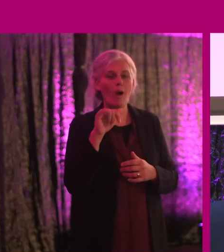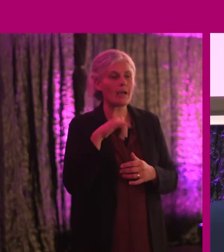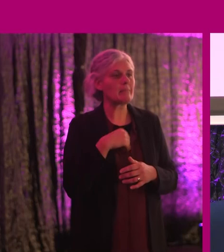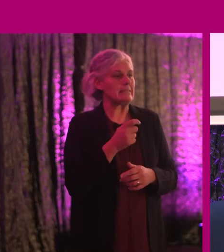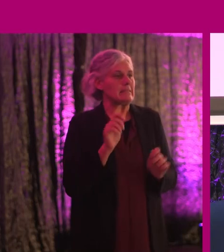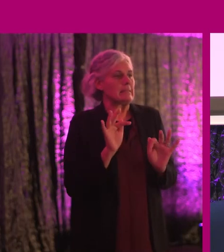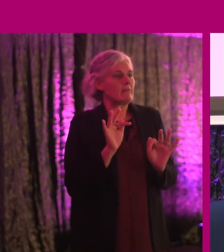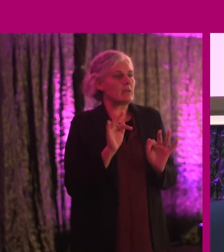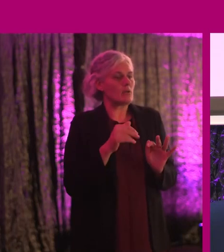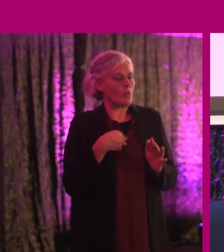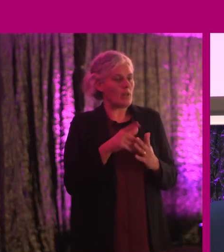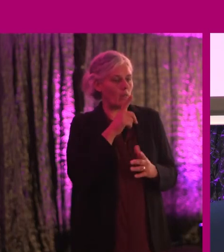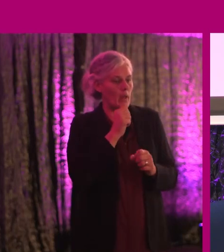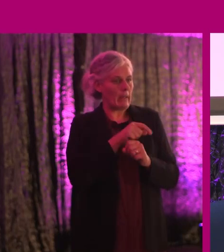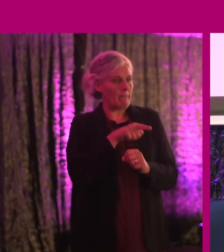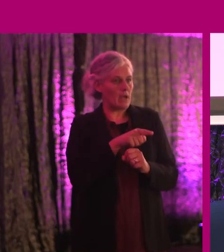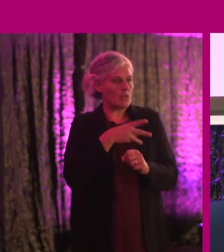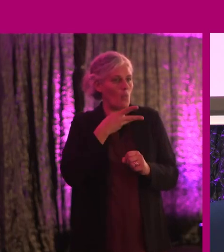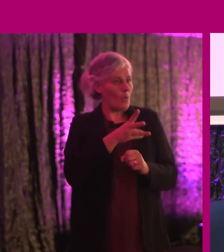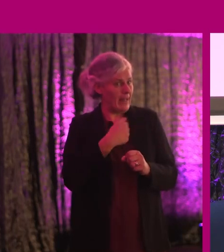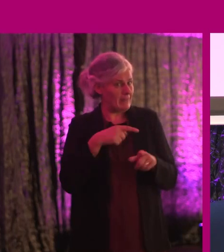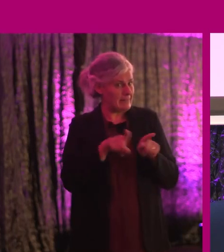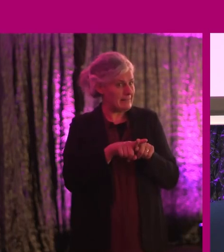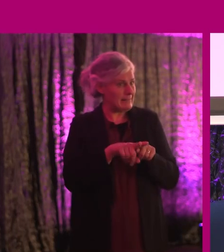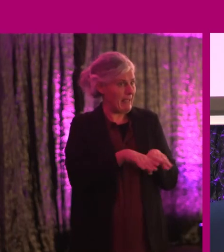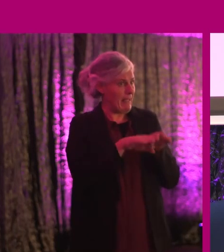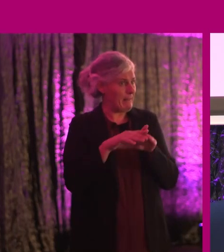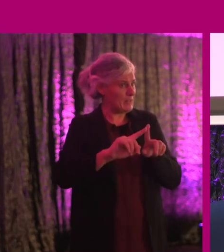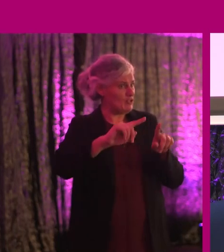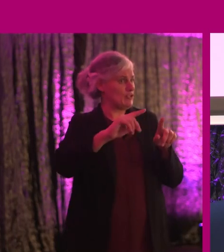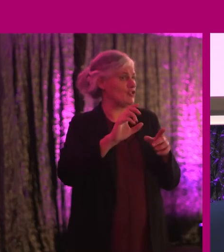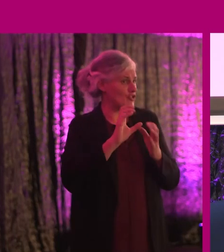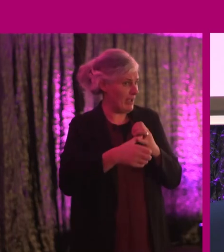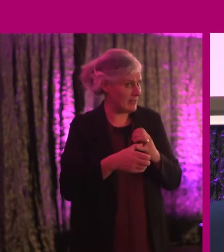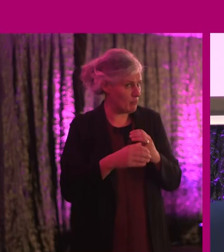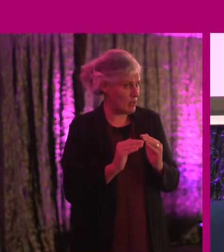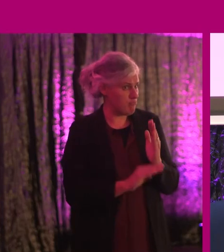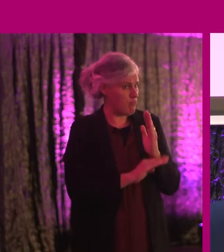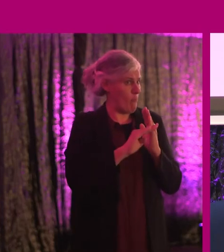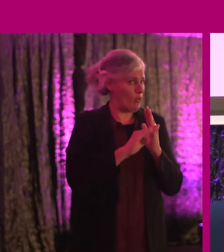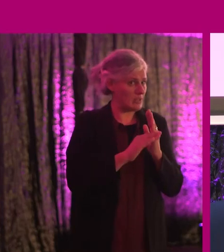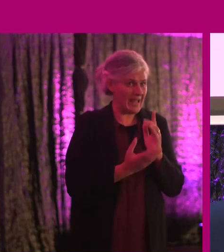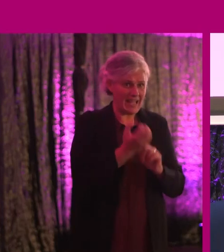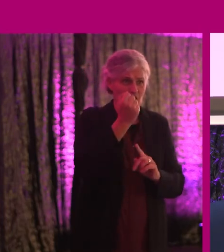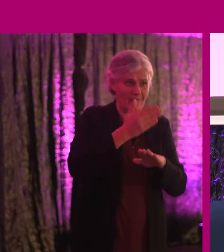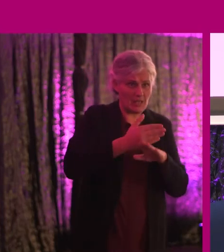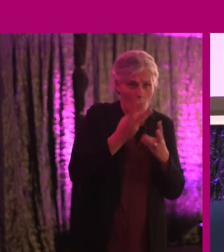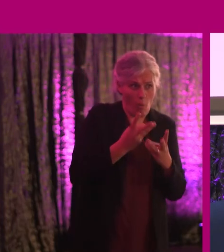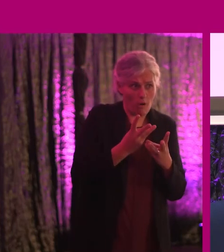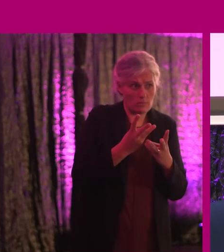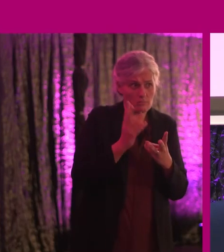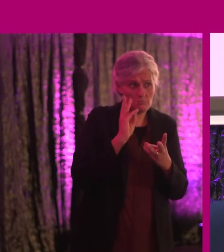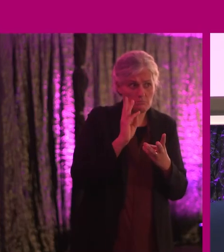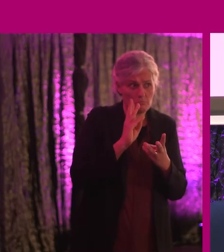fear that I'm speaking about. Will they have the same chance to be promoted, to have the career they want? Well, how would they